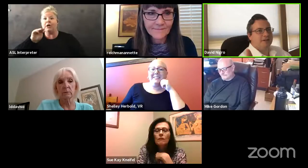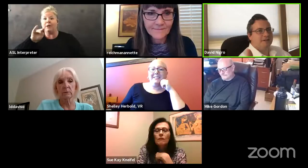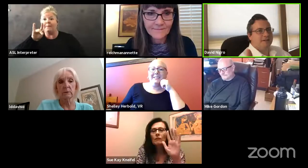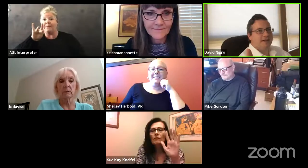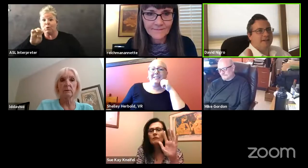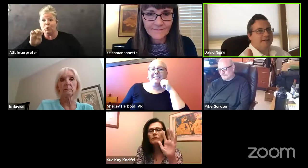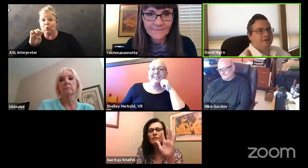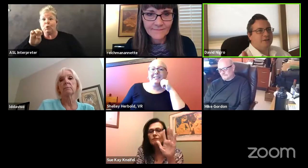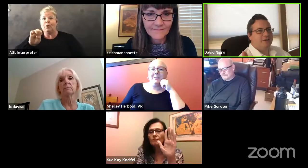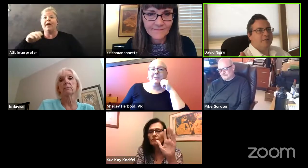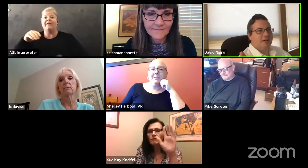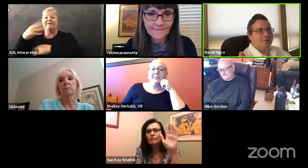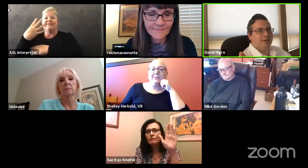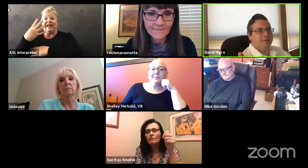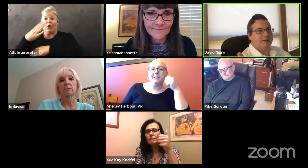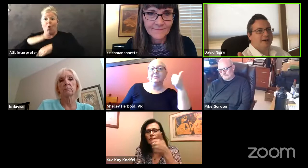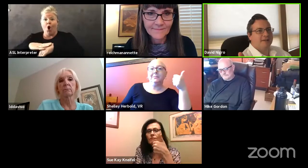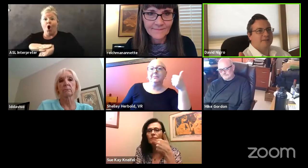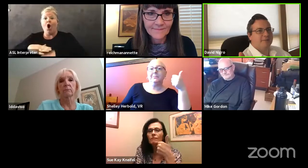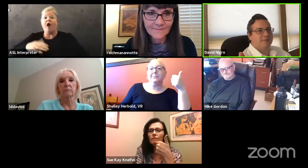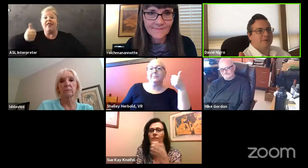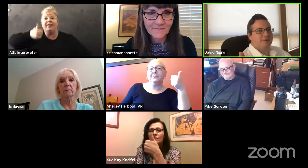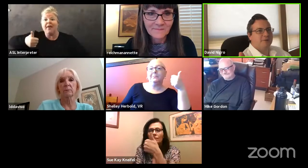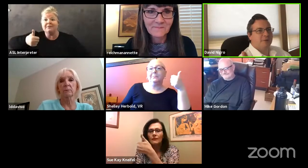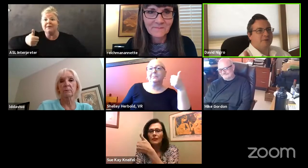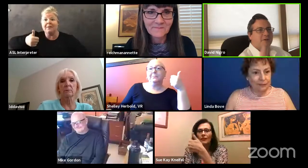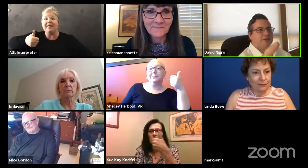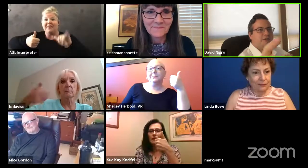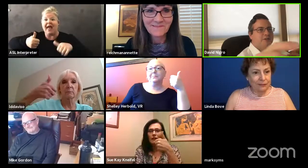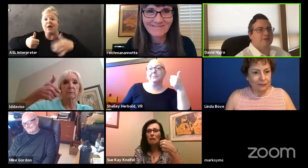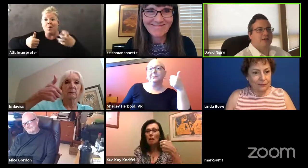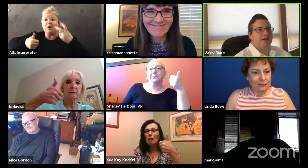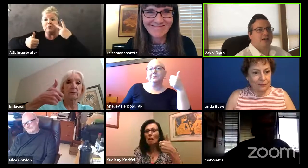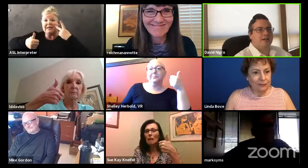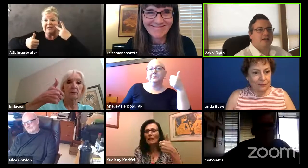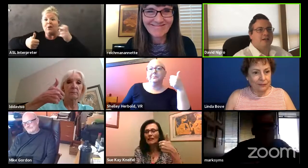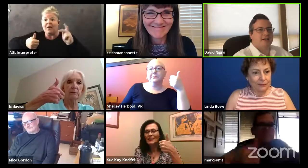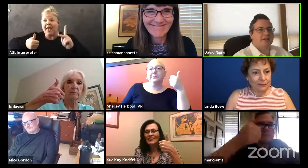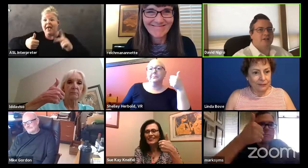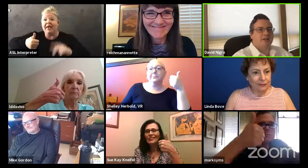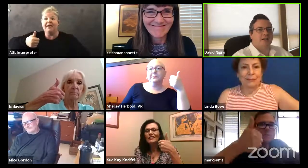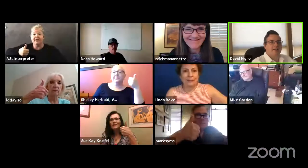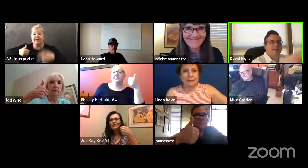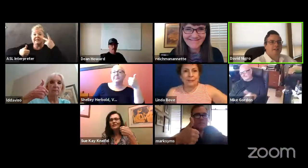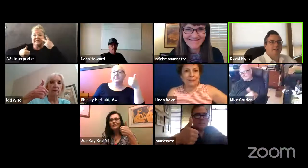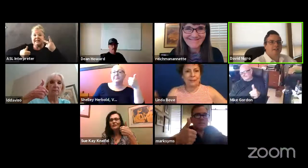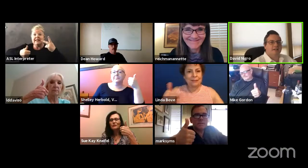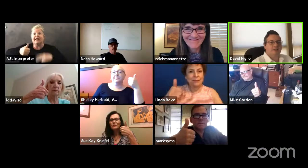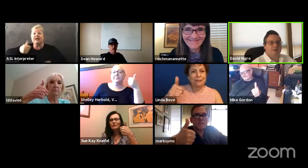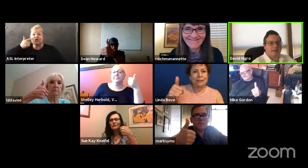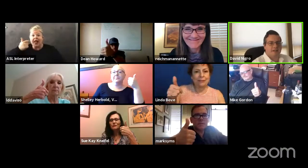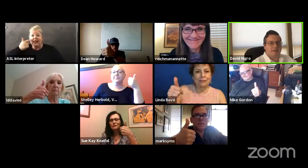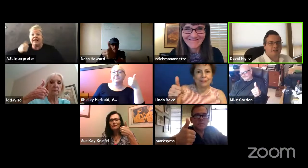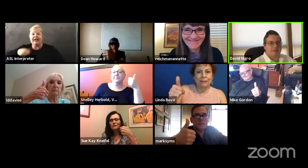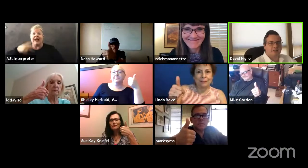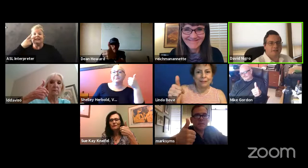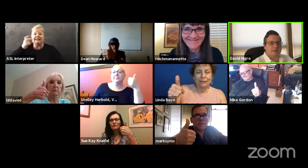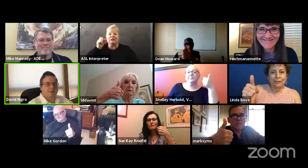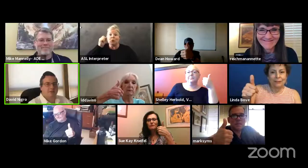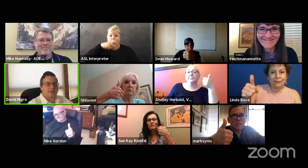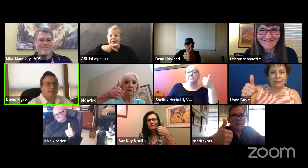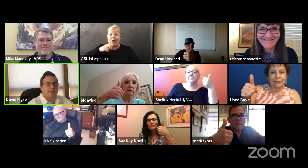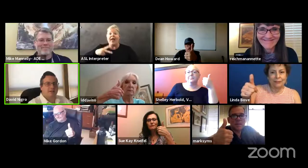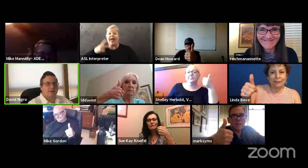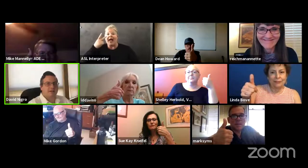and give us a thumbs up. Let's see your vote. So I see Sue Kay. I see Shelly. I'm seeing Dr.